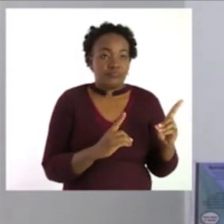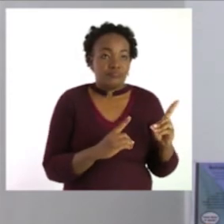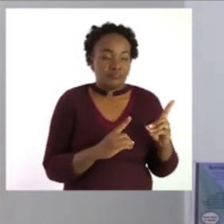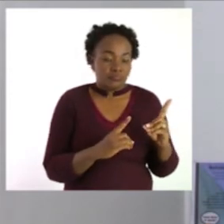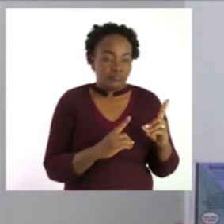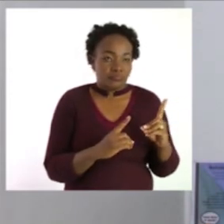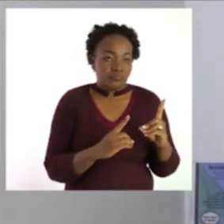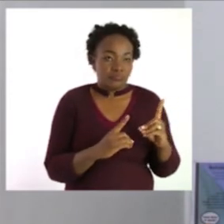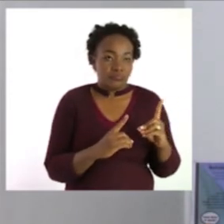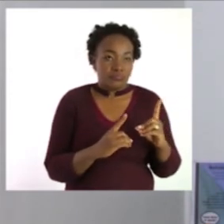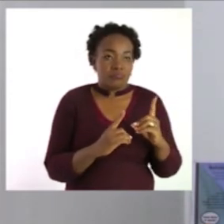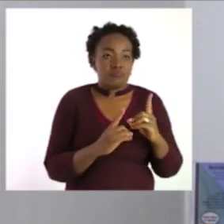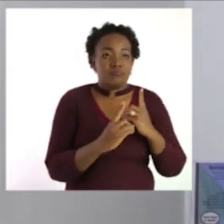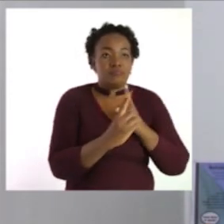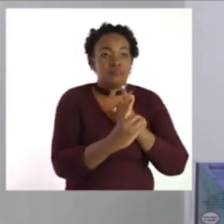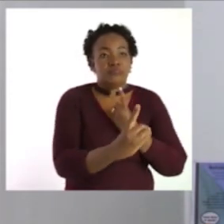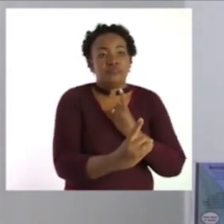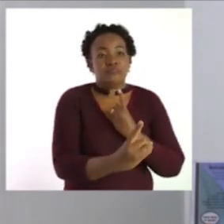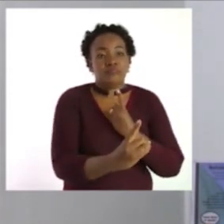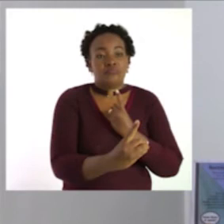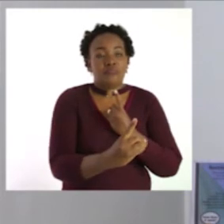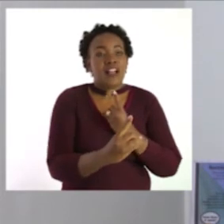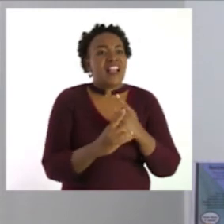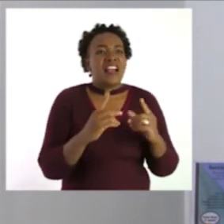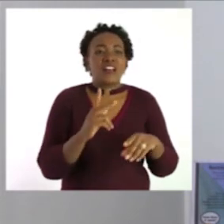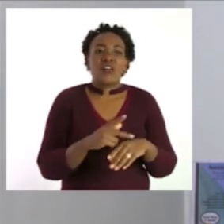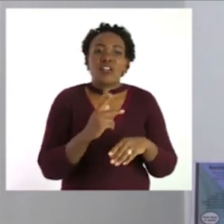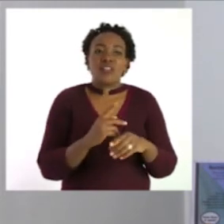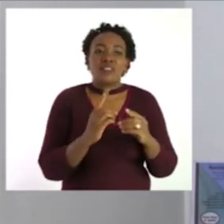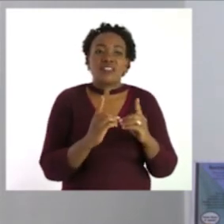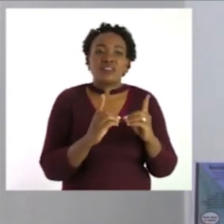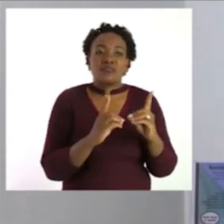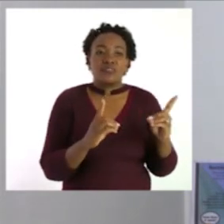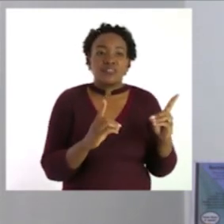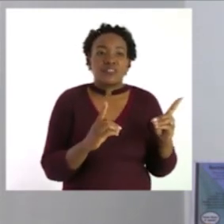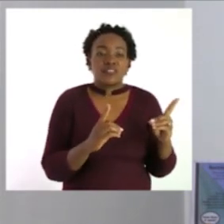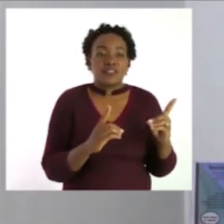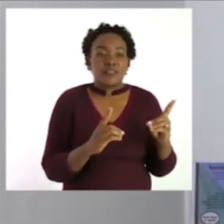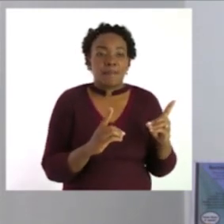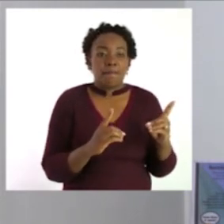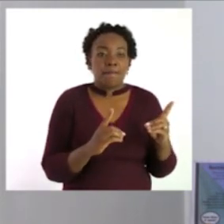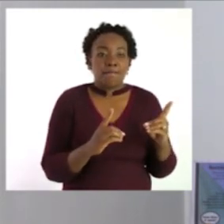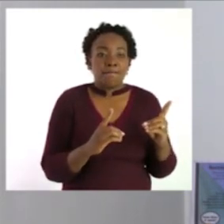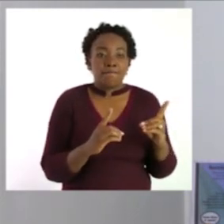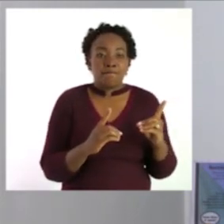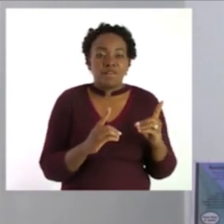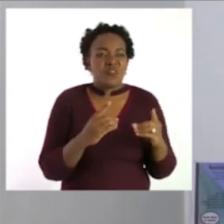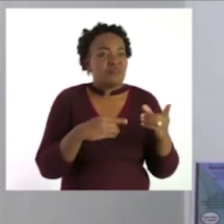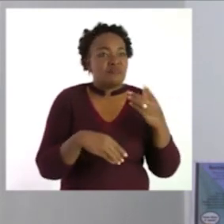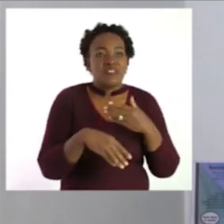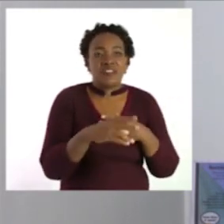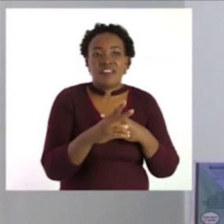okay and remember to social distance and when you are going